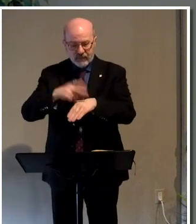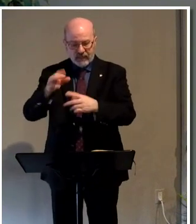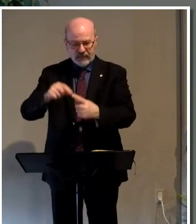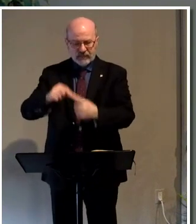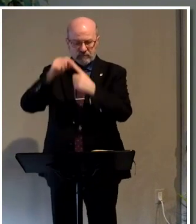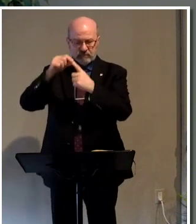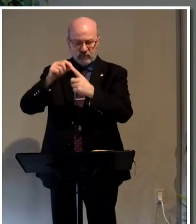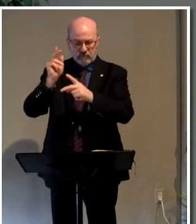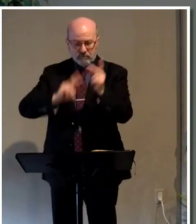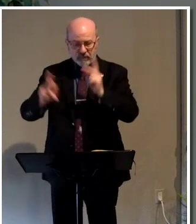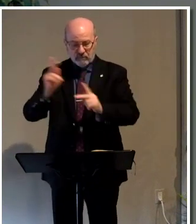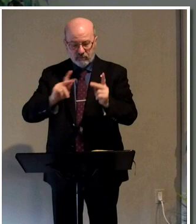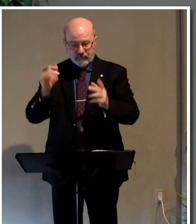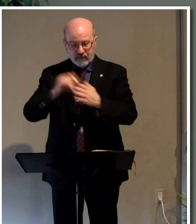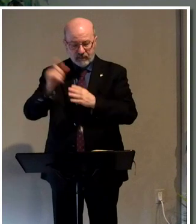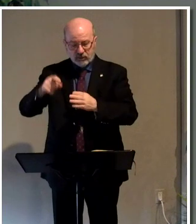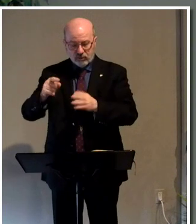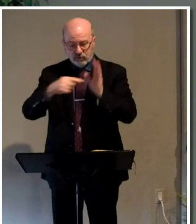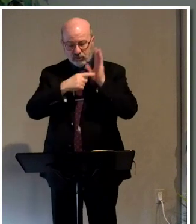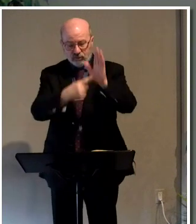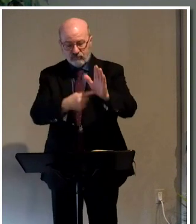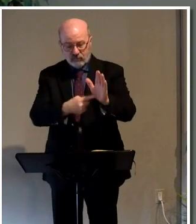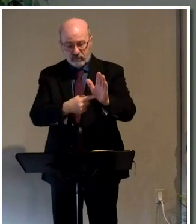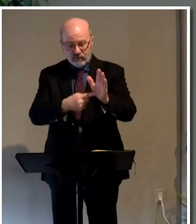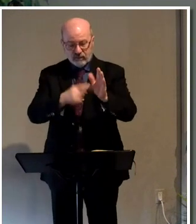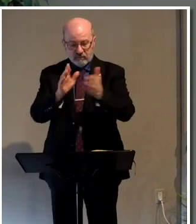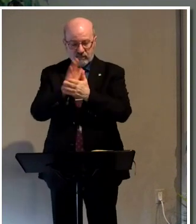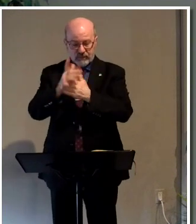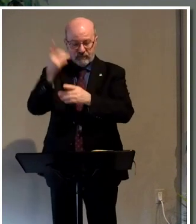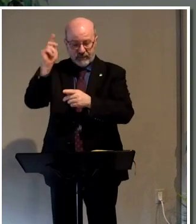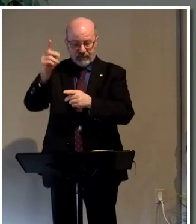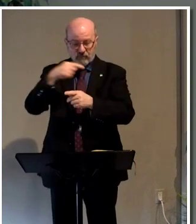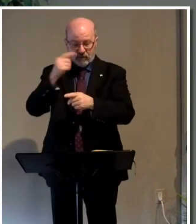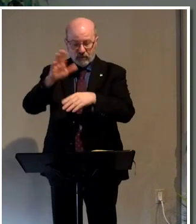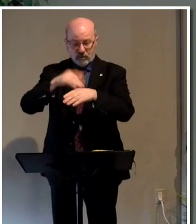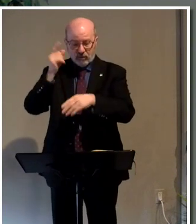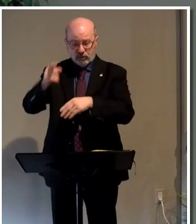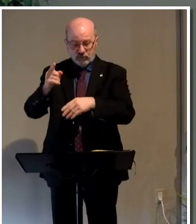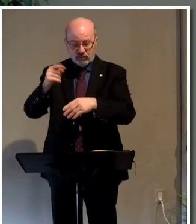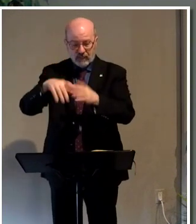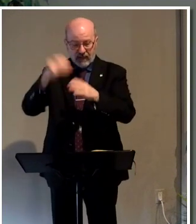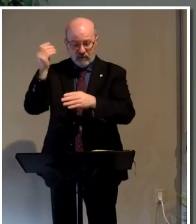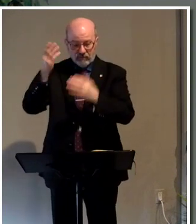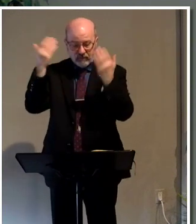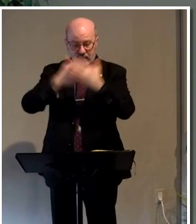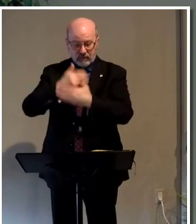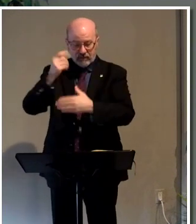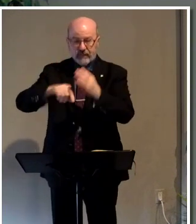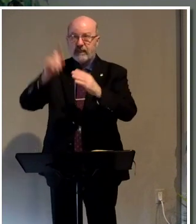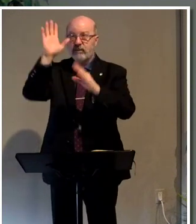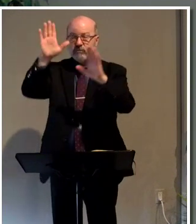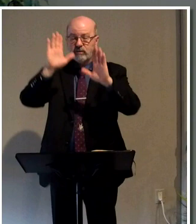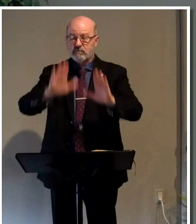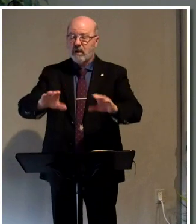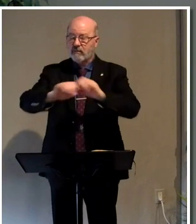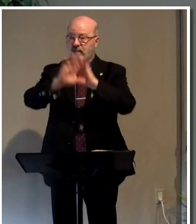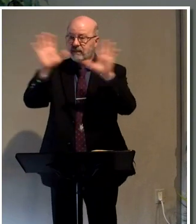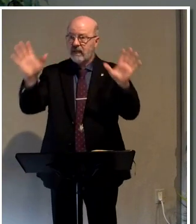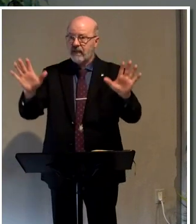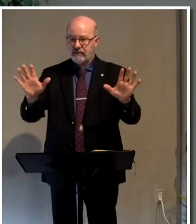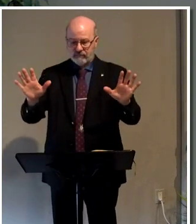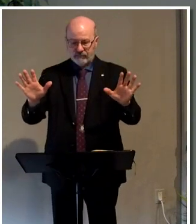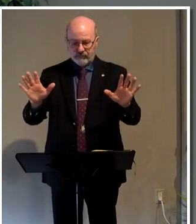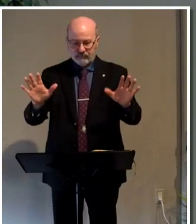a peculiar people, that ye should show forth the praises of him who hath called you out of darkness into his marvelous